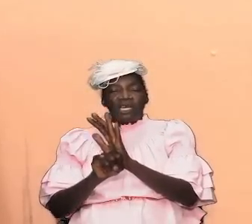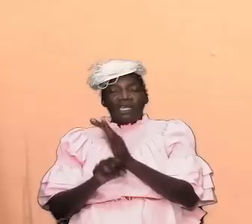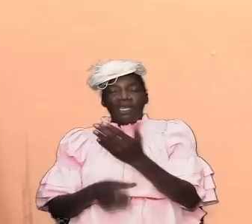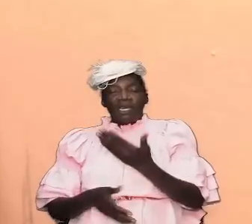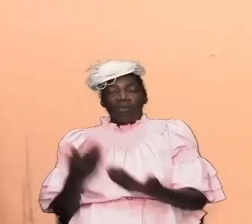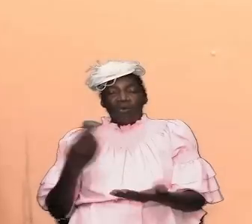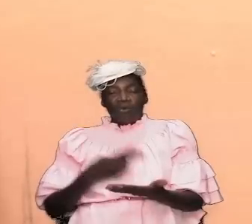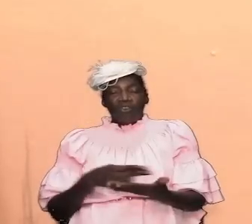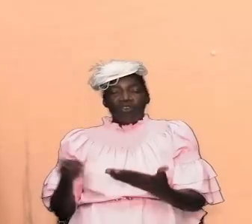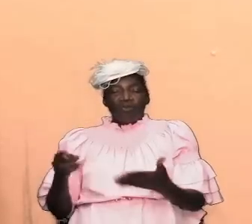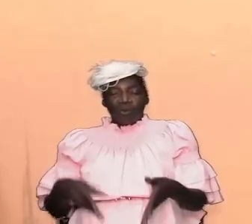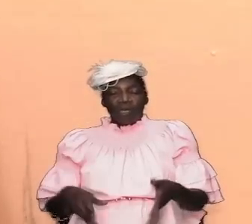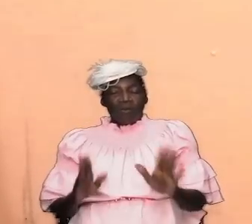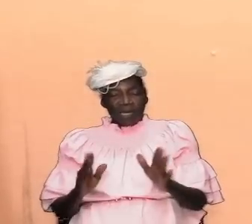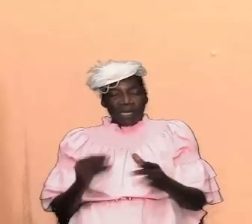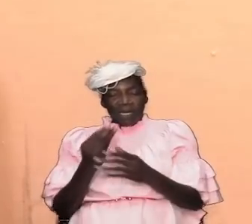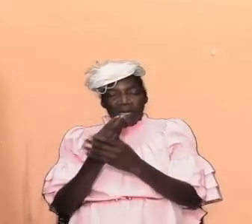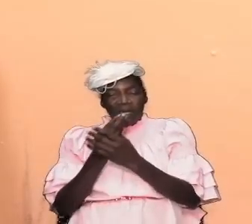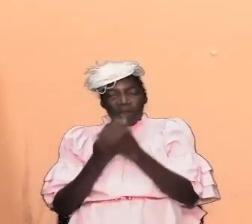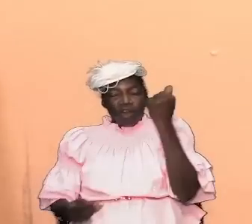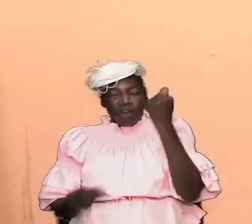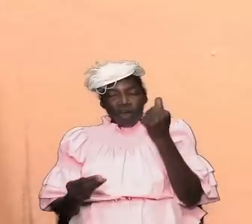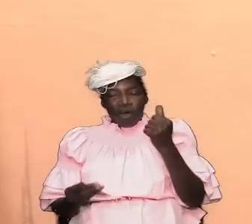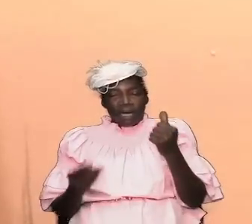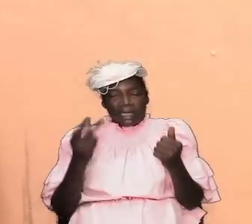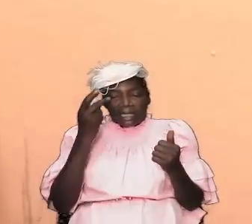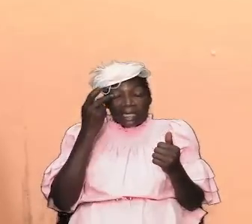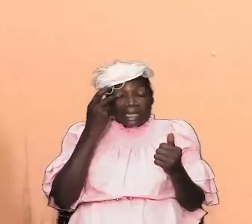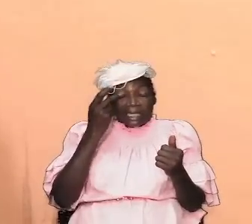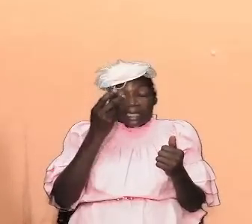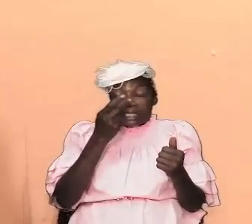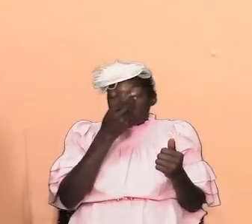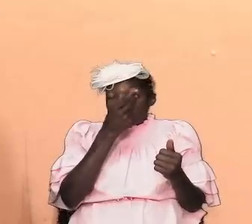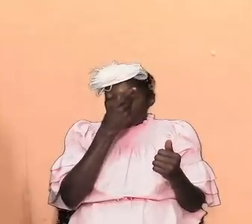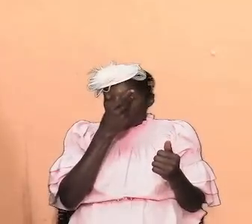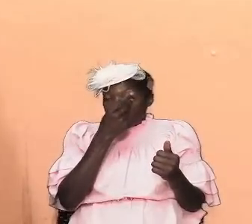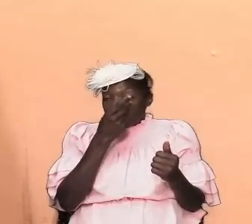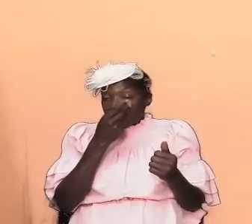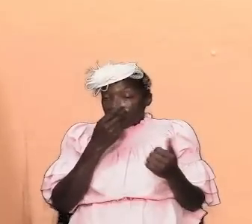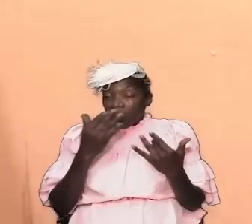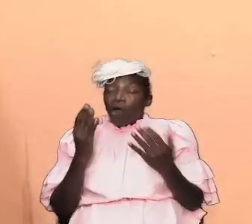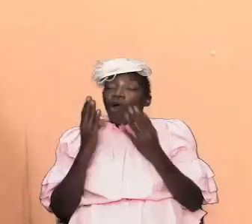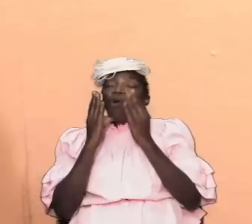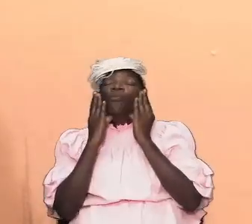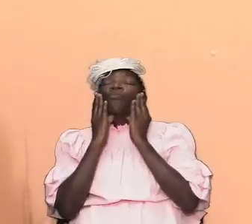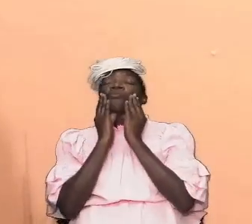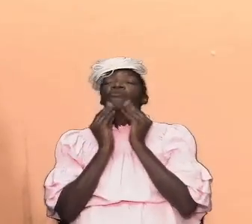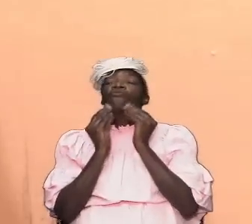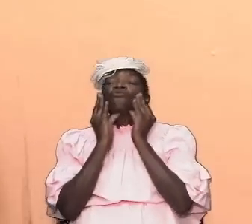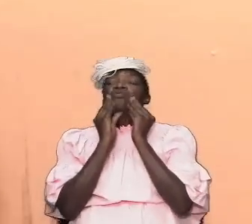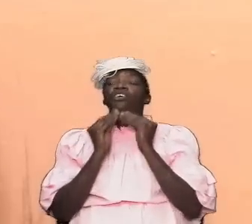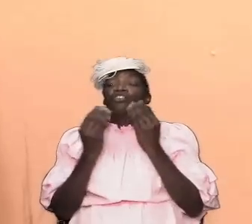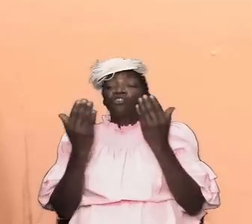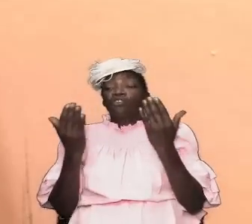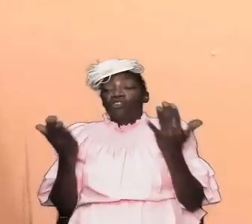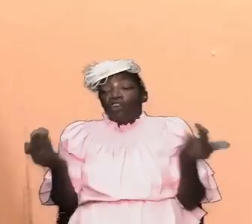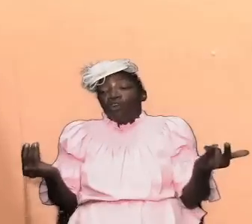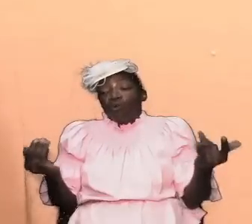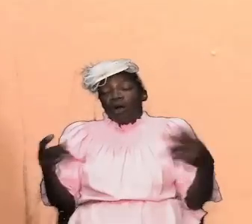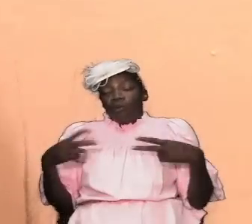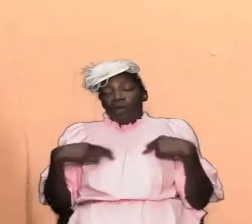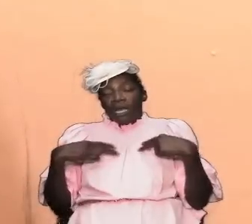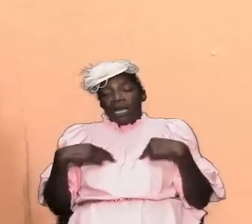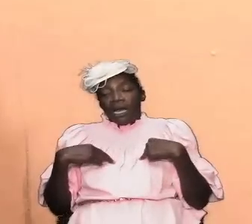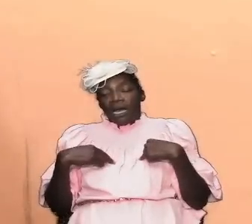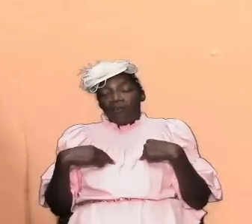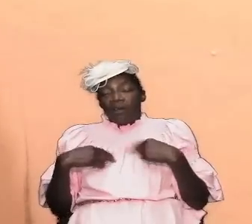lost we have lost sight of how precious what we have is we have lost sight of the fact that god wants us